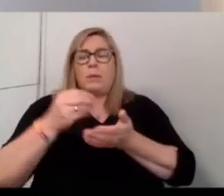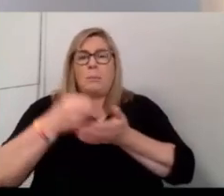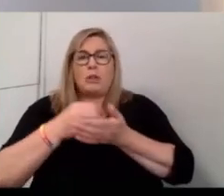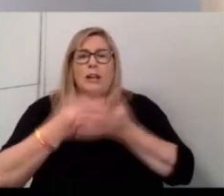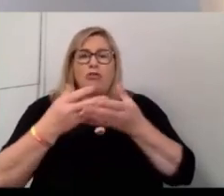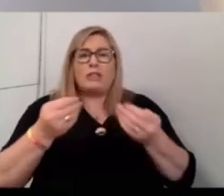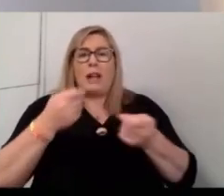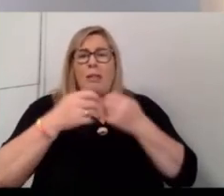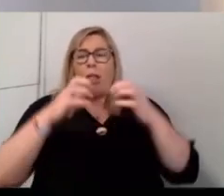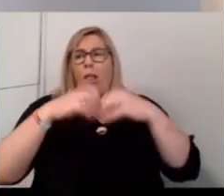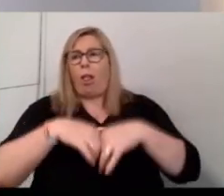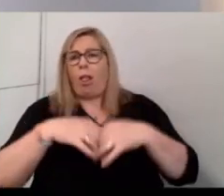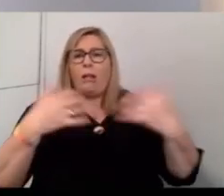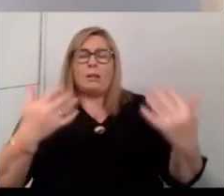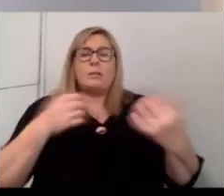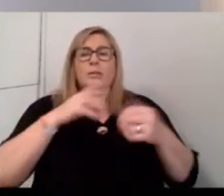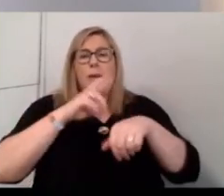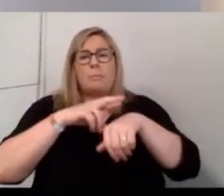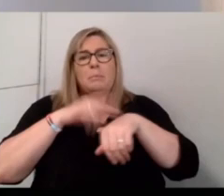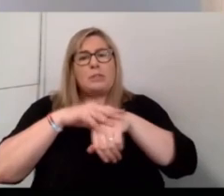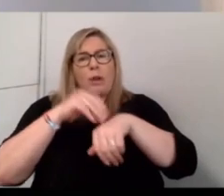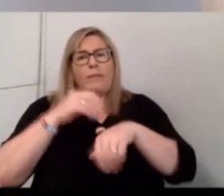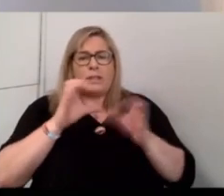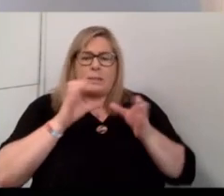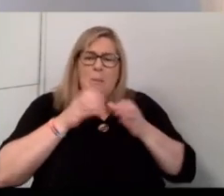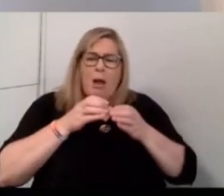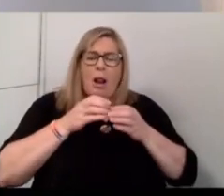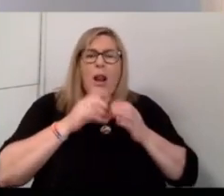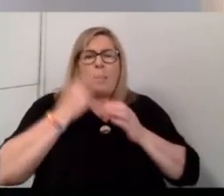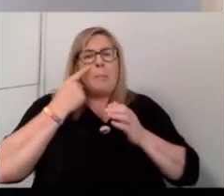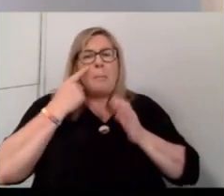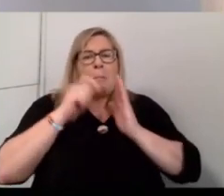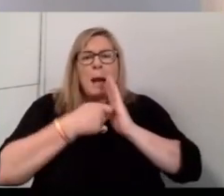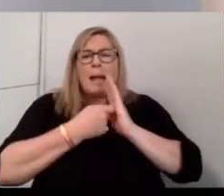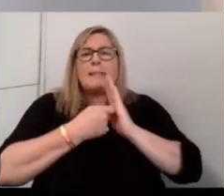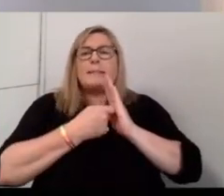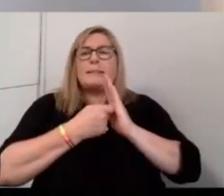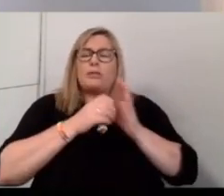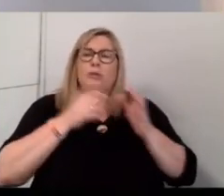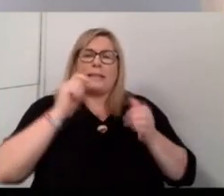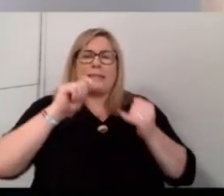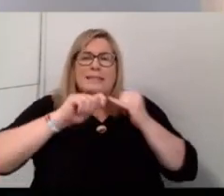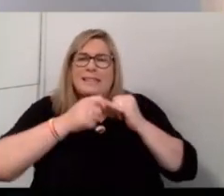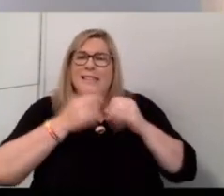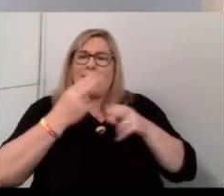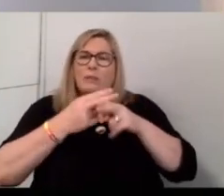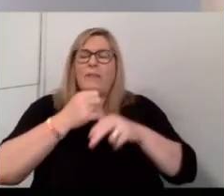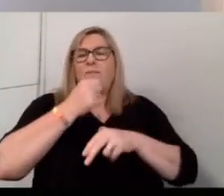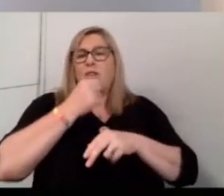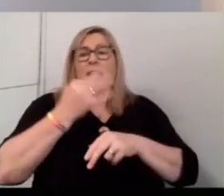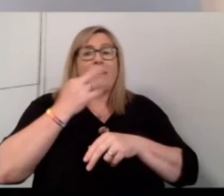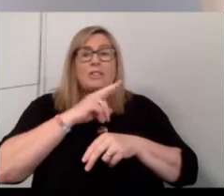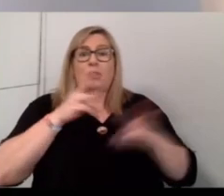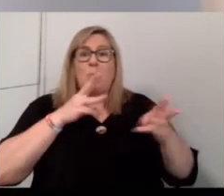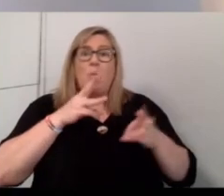not to work out that year as well to get that small group, get that pilot group and test it out on them first, because if it doesn't work in a small group,